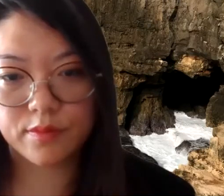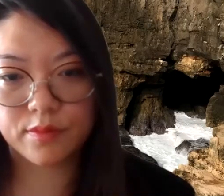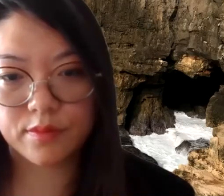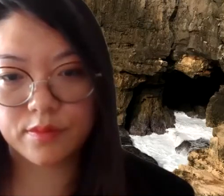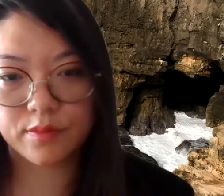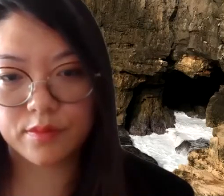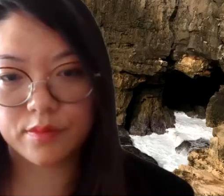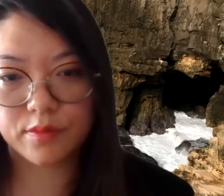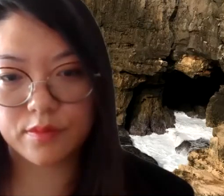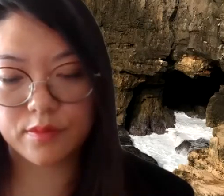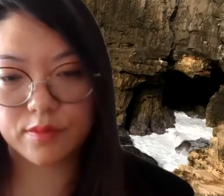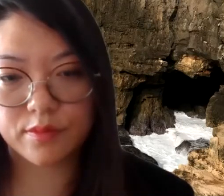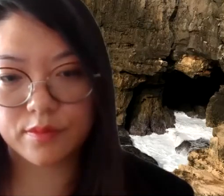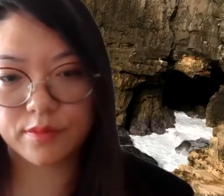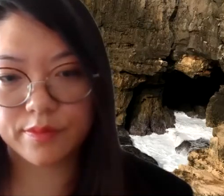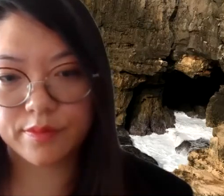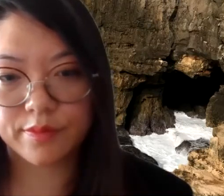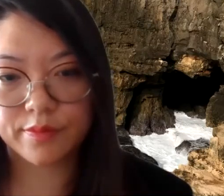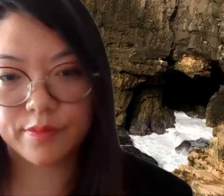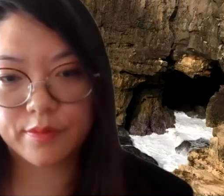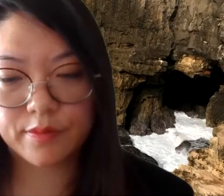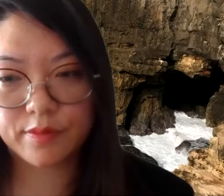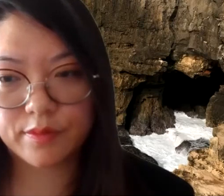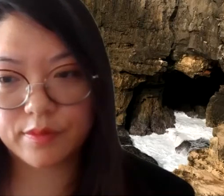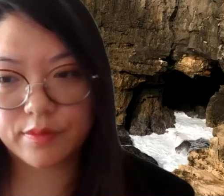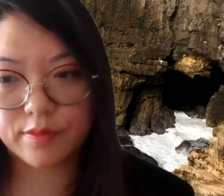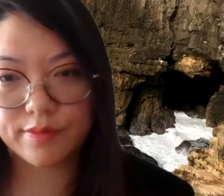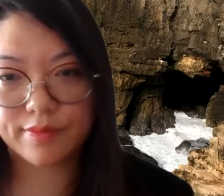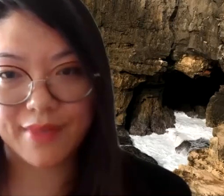this webinar. We hope that everybody has a great week and continues to stay safe. Thank you.